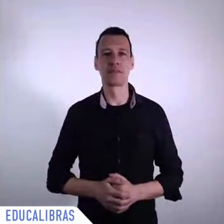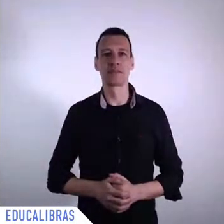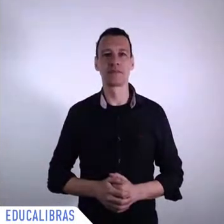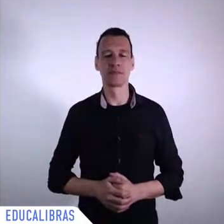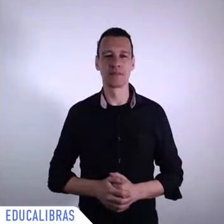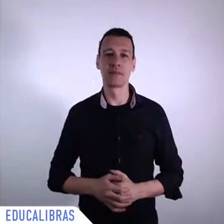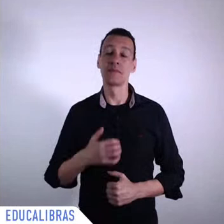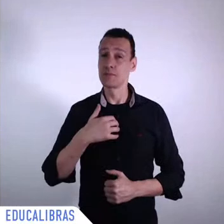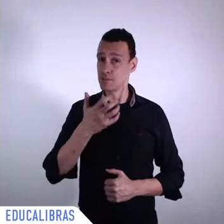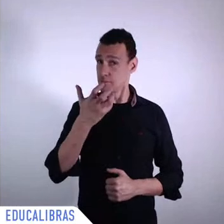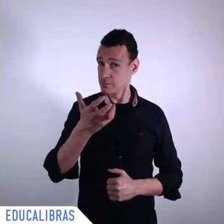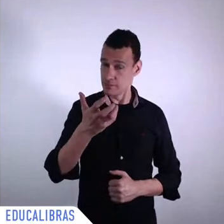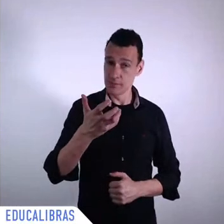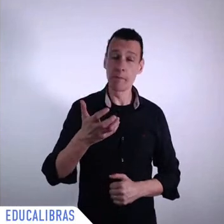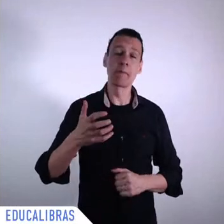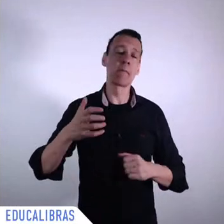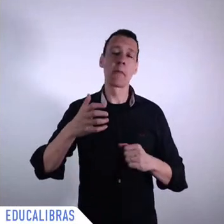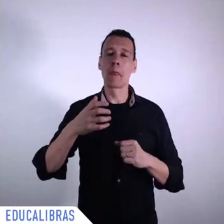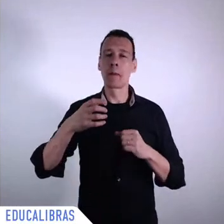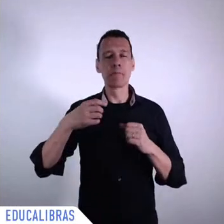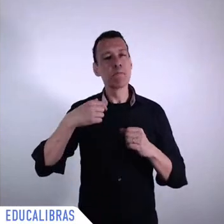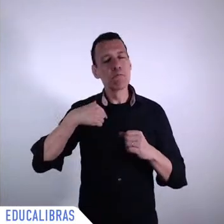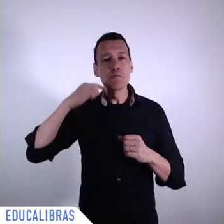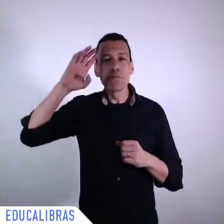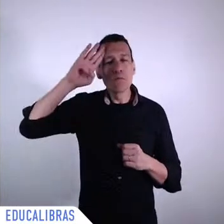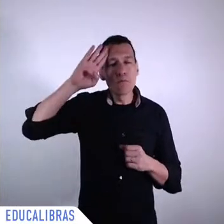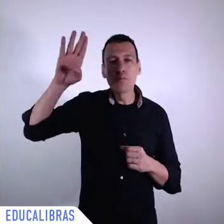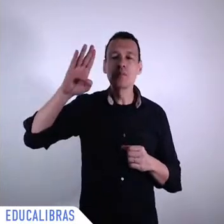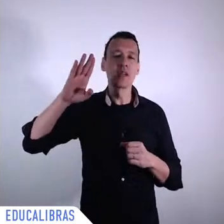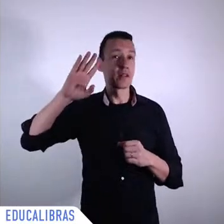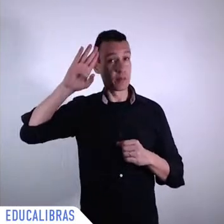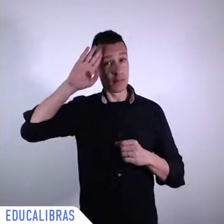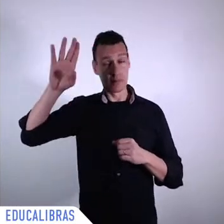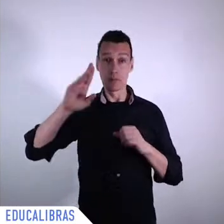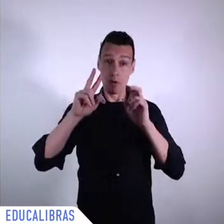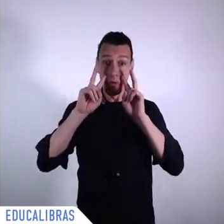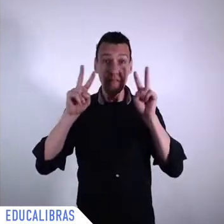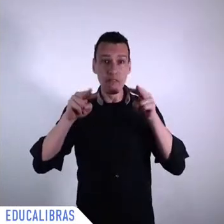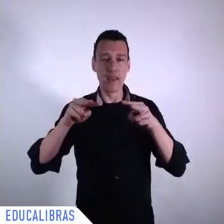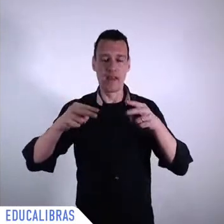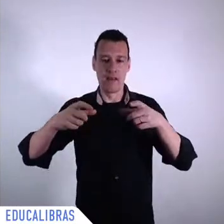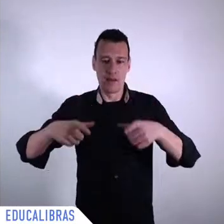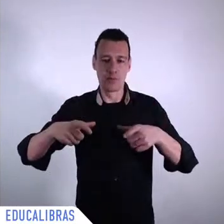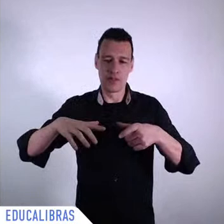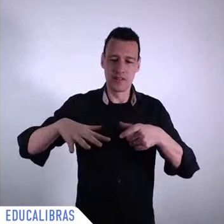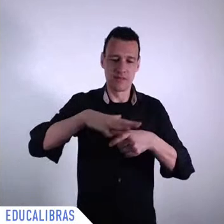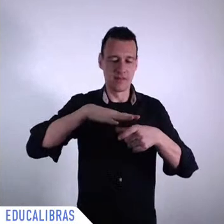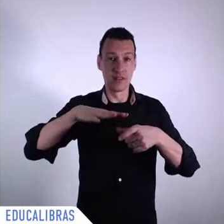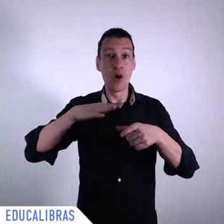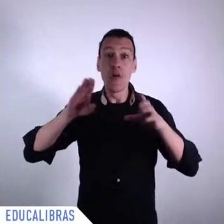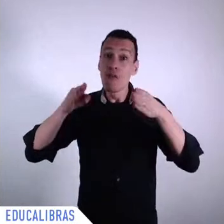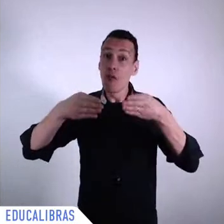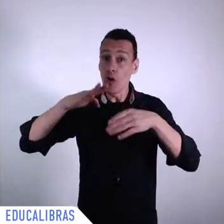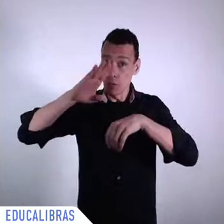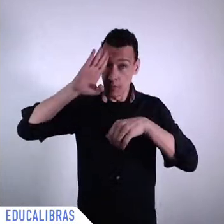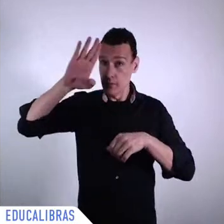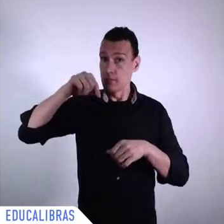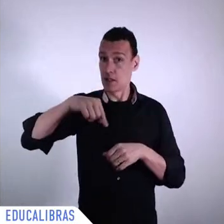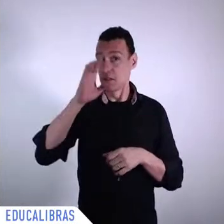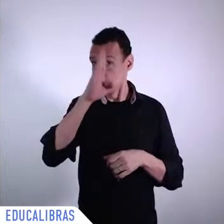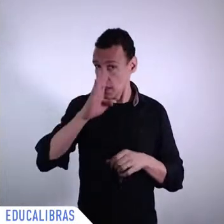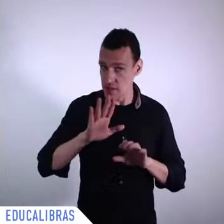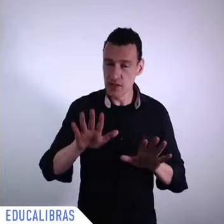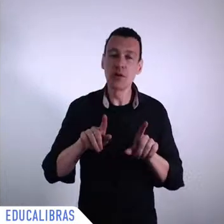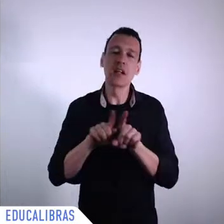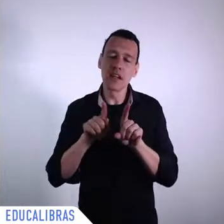about Brazil and yes putting some data statistics on the table because that's what much of what we do at